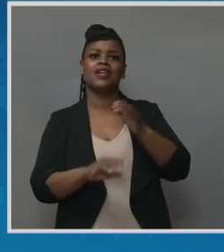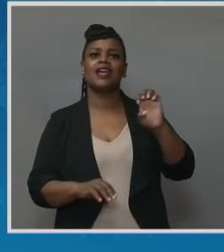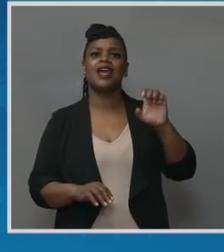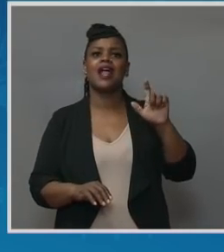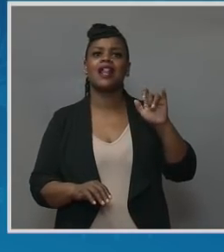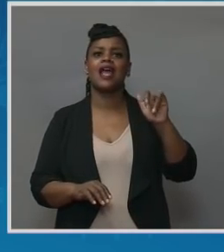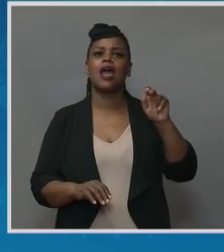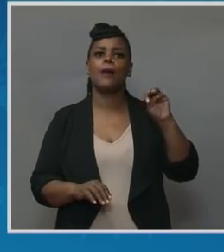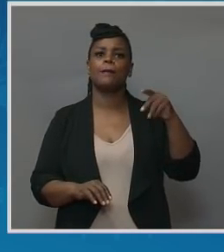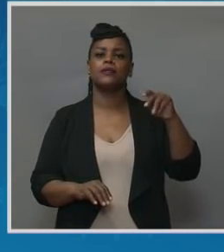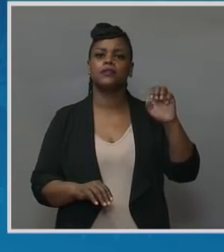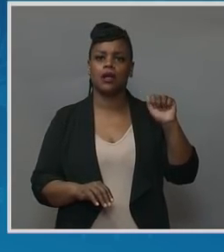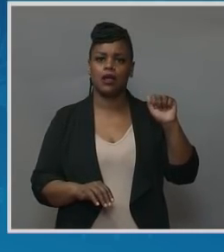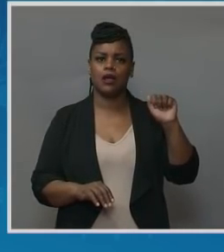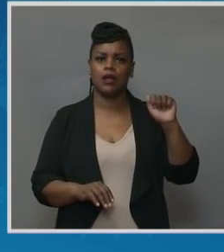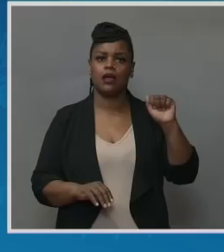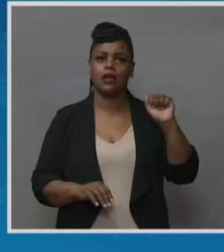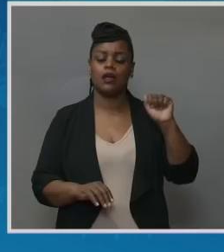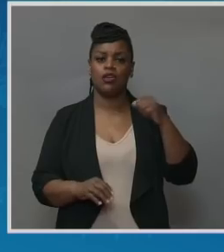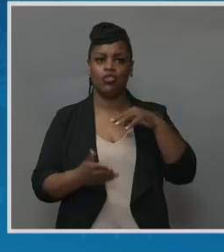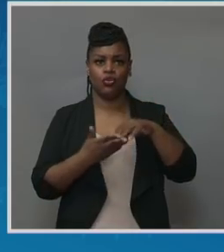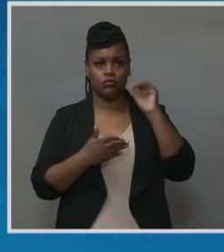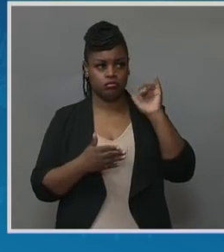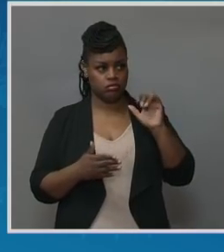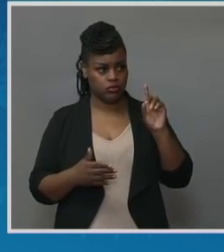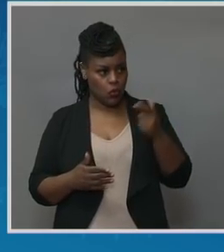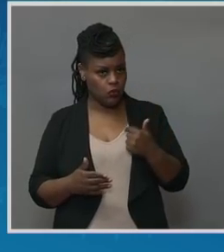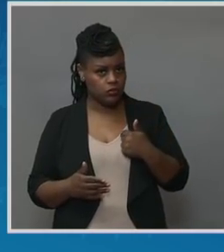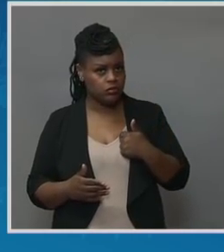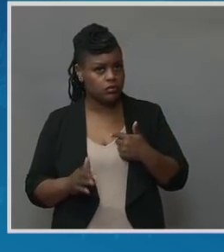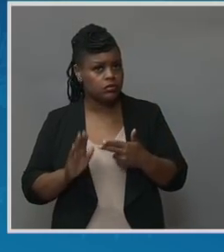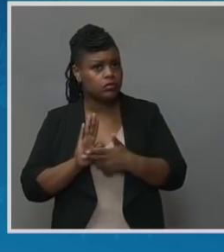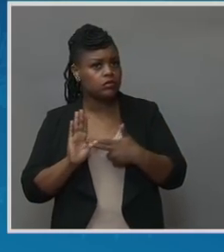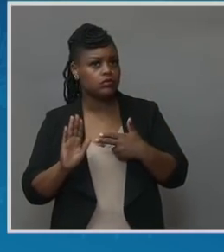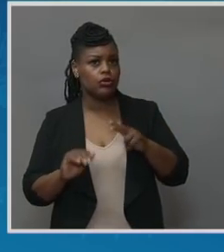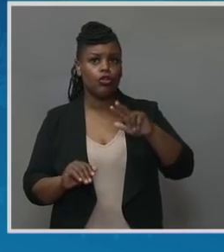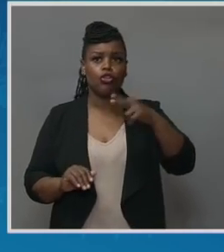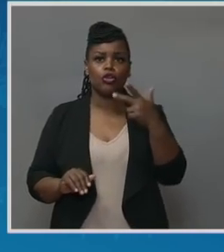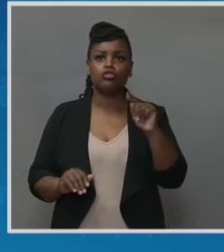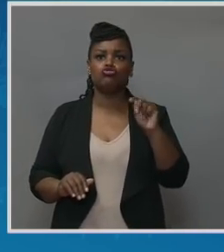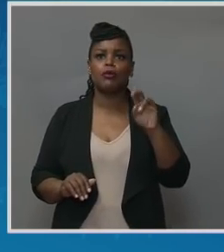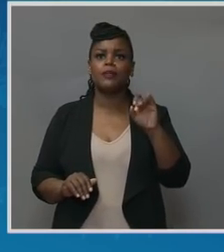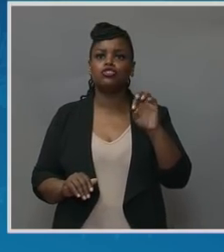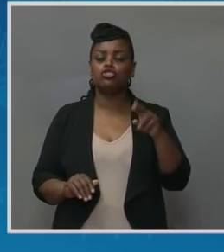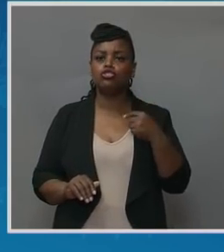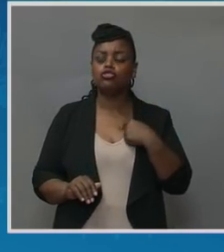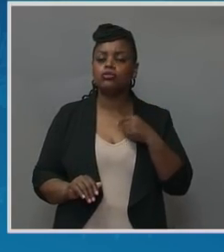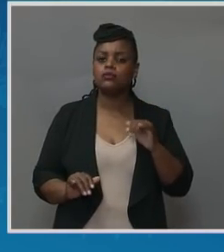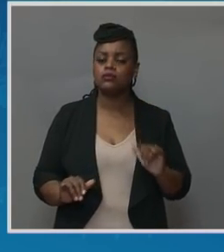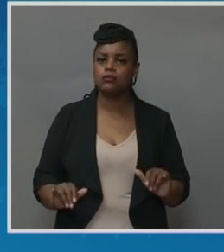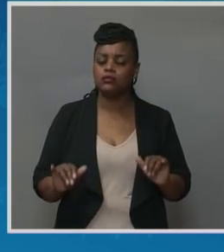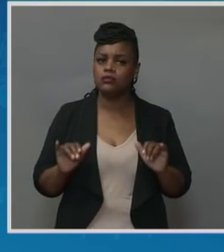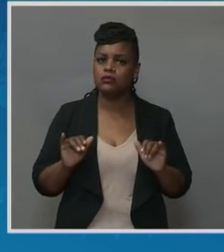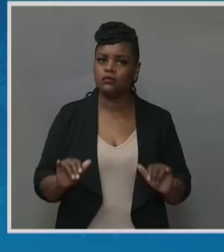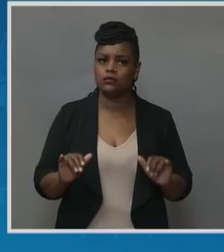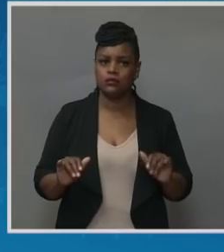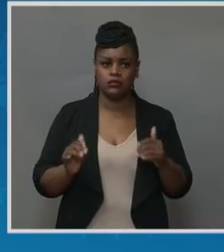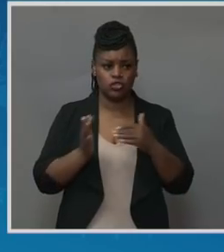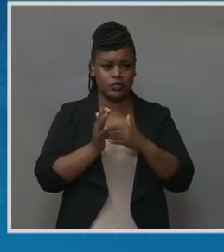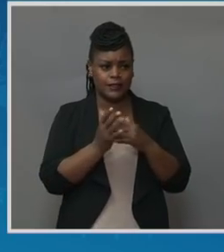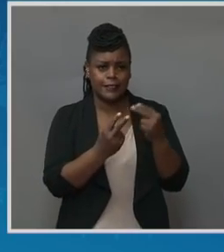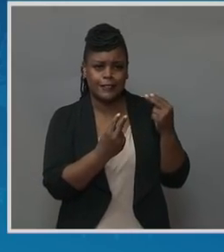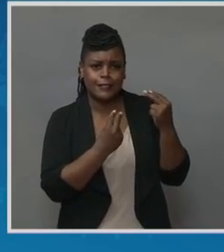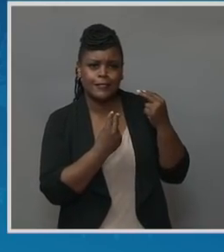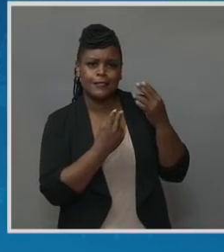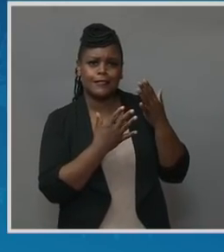diagnosis at about my third trimester. I was heavily monitored, but I was told I would be okay, not just